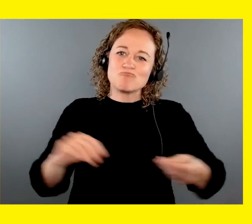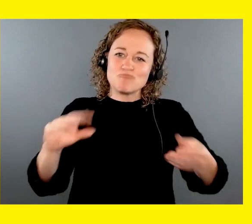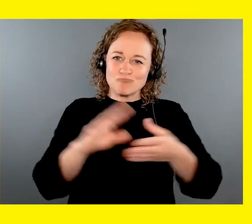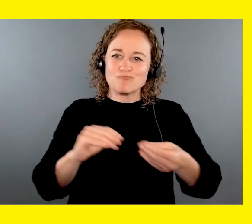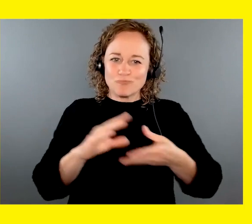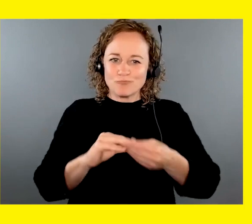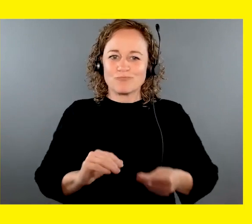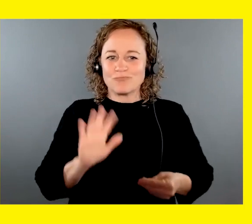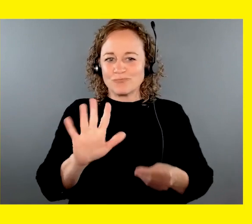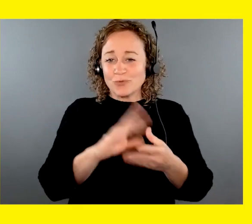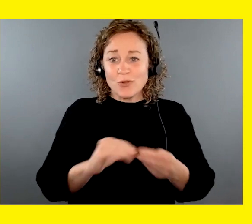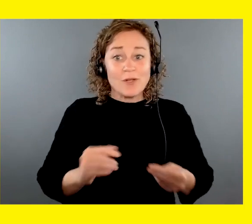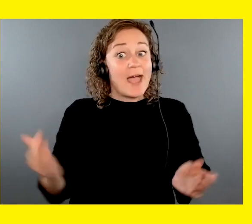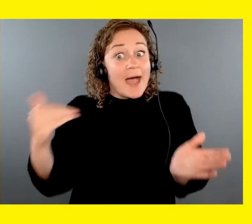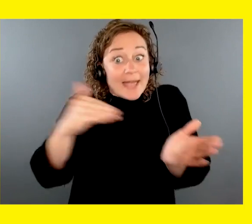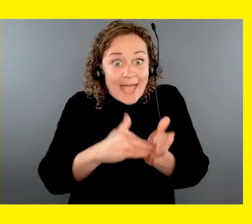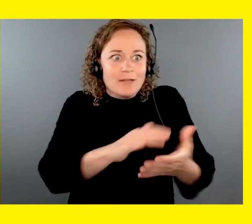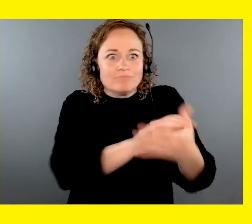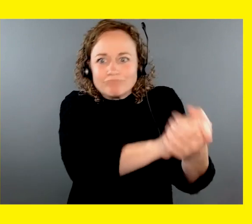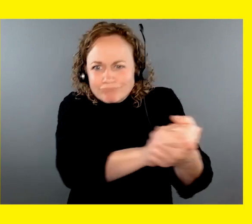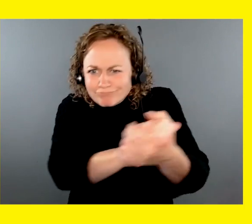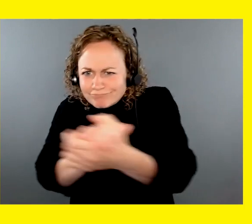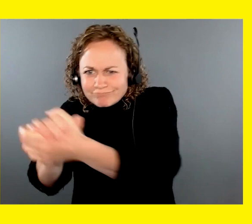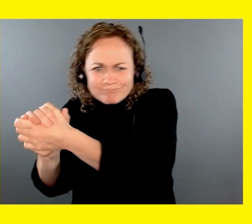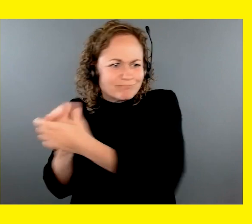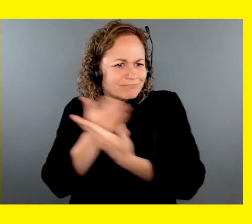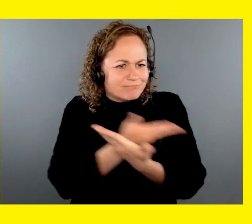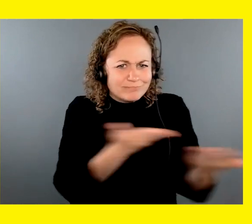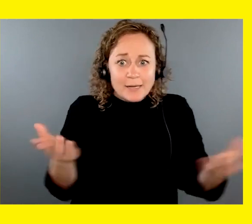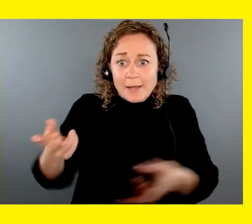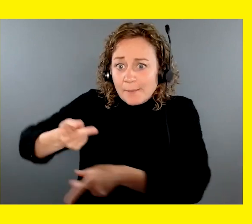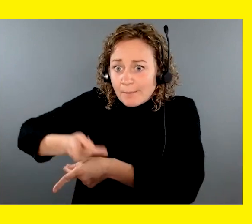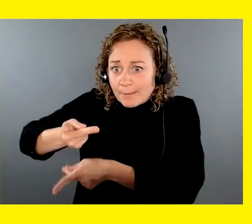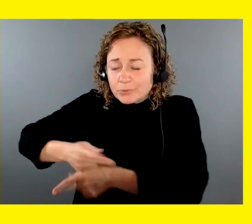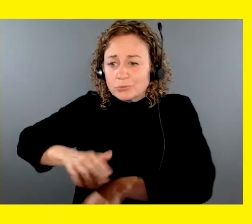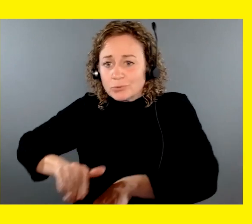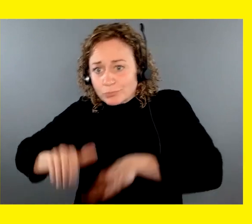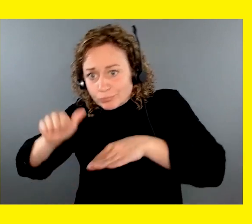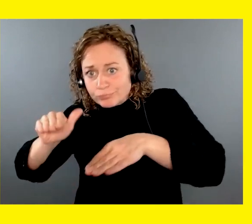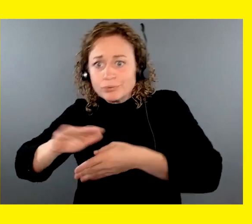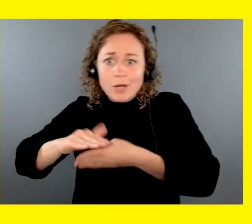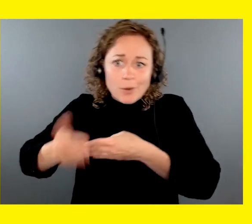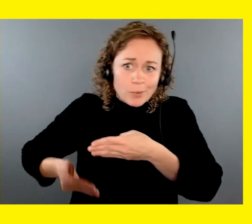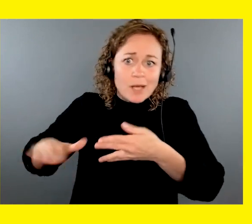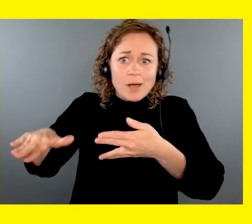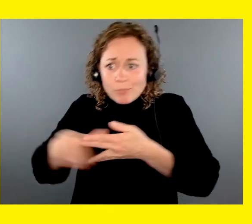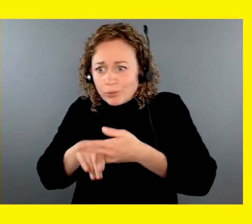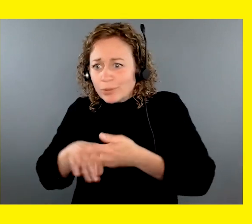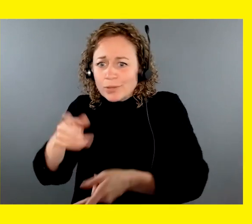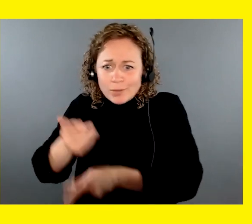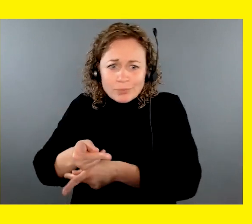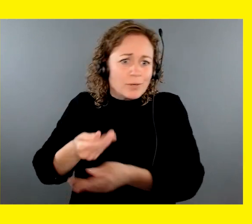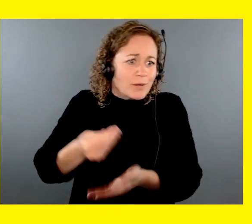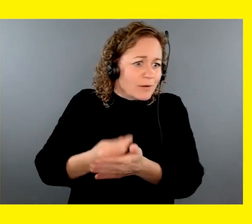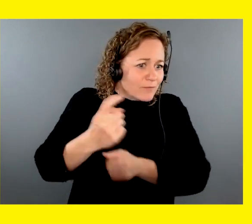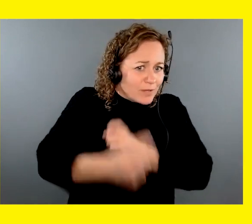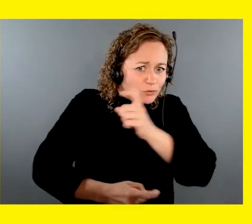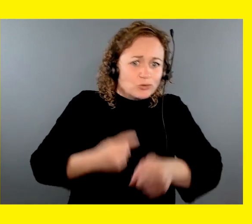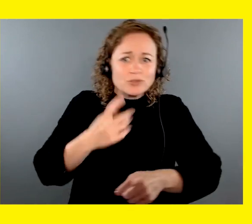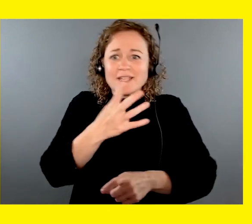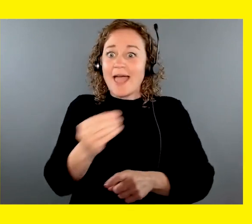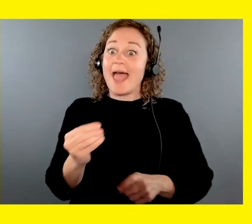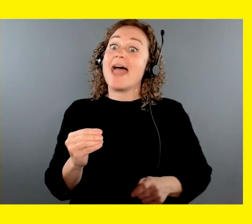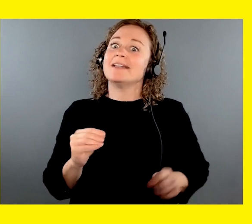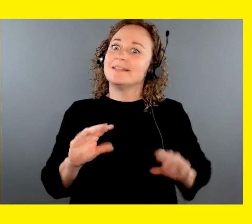Once again, congratulations to all of the graduates, the puppy raisers, the boarders, the donors, supporters, funders, partners, and of course, the CNIB